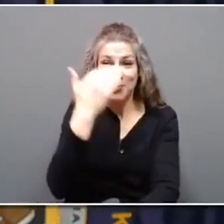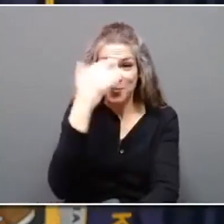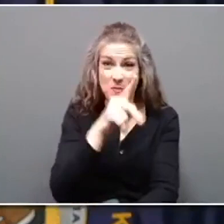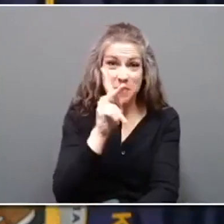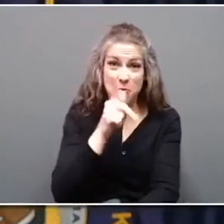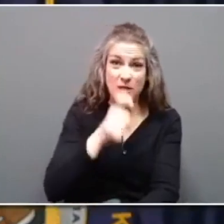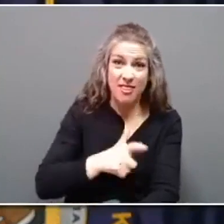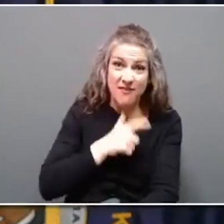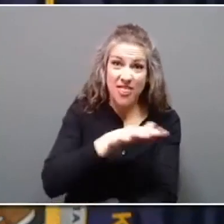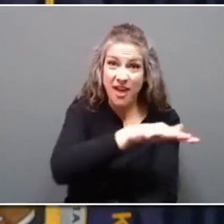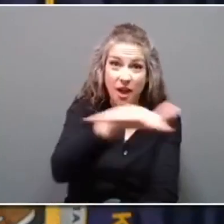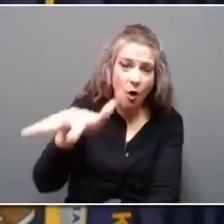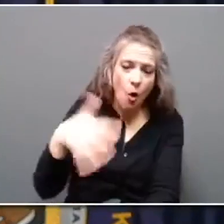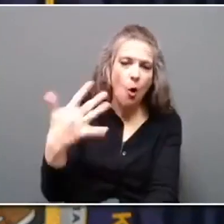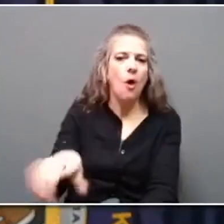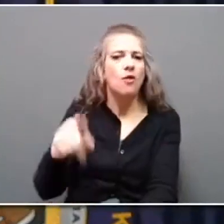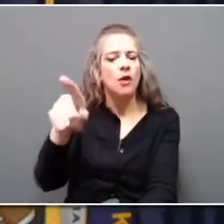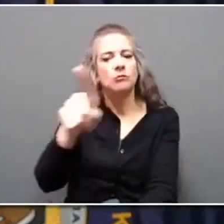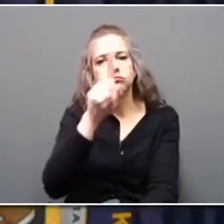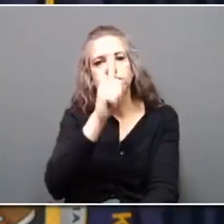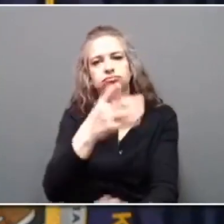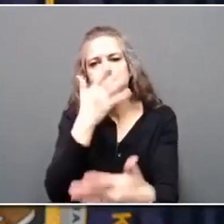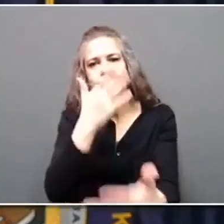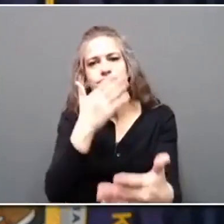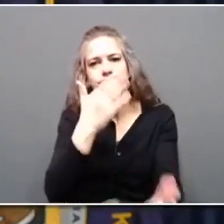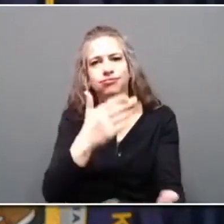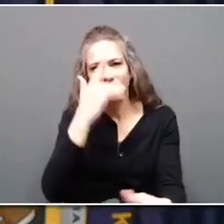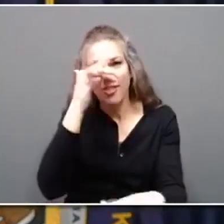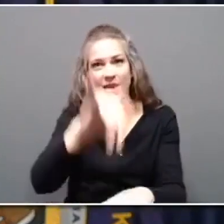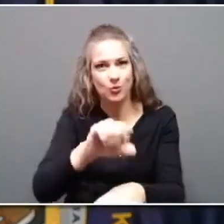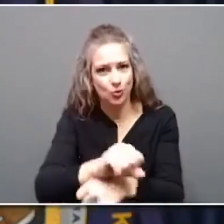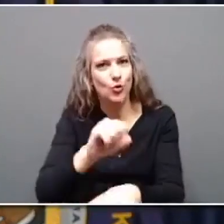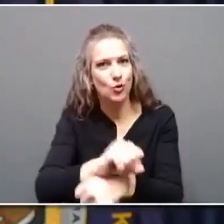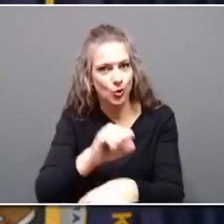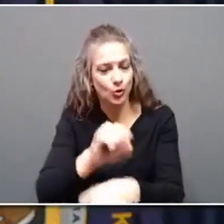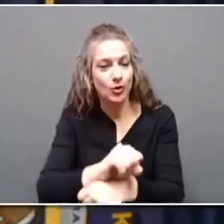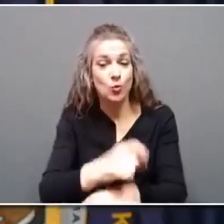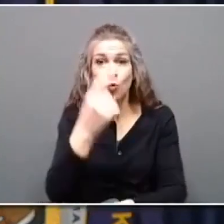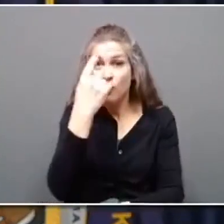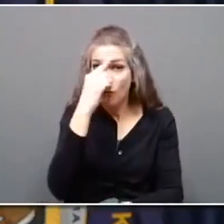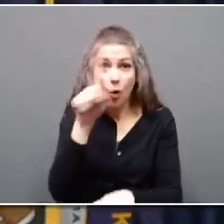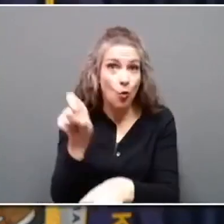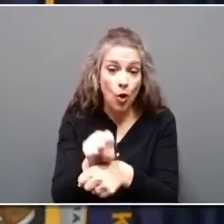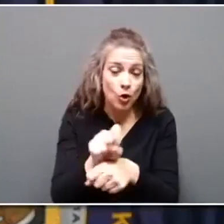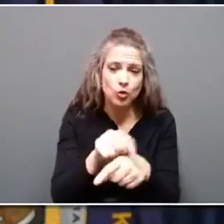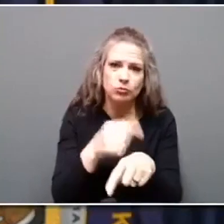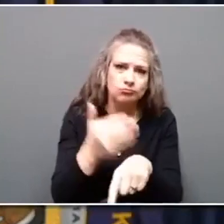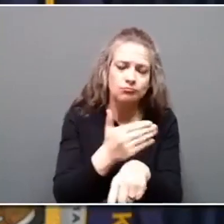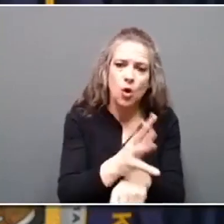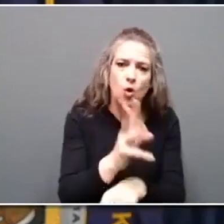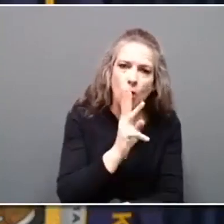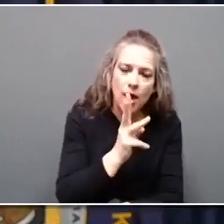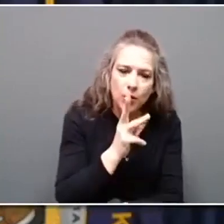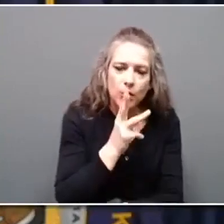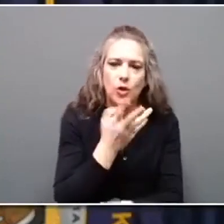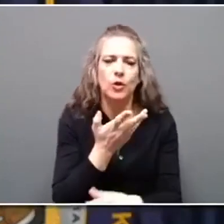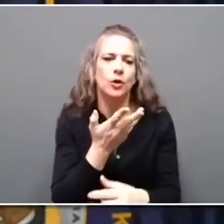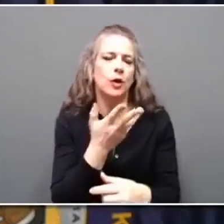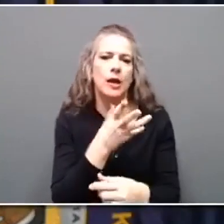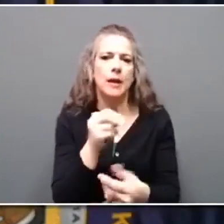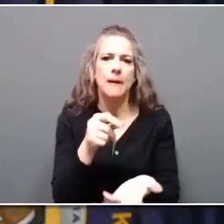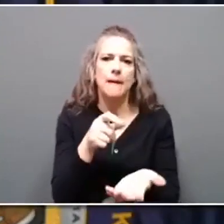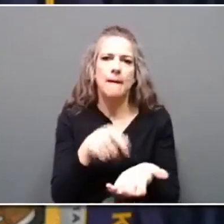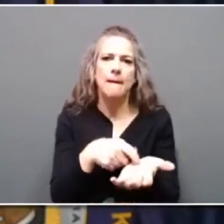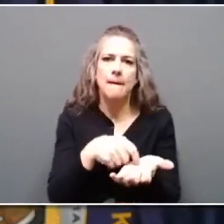grateful for the work that is being done to remediate the water issues and the sort of open mine portals.